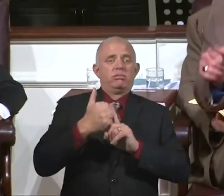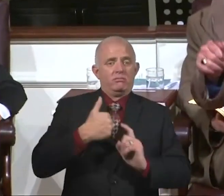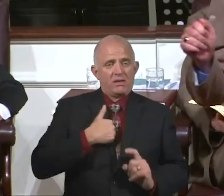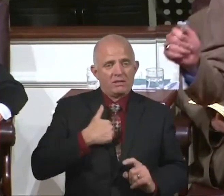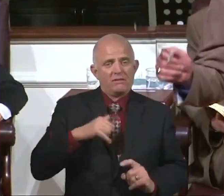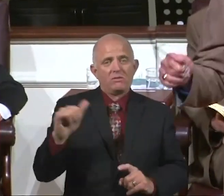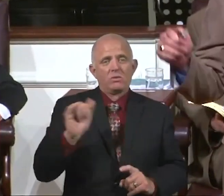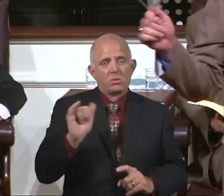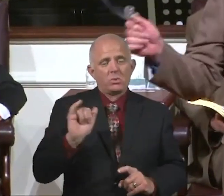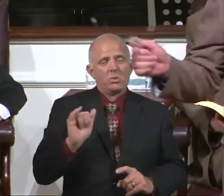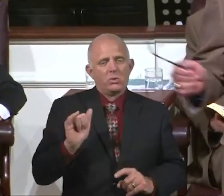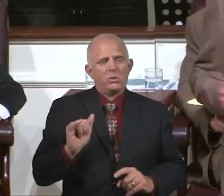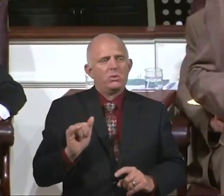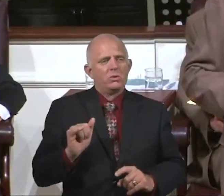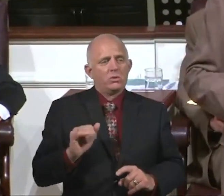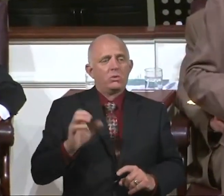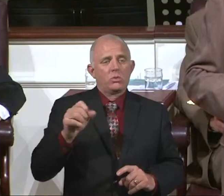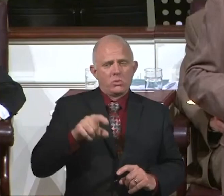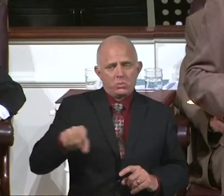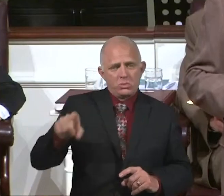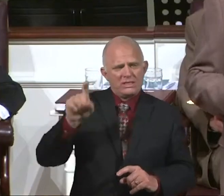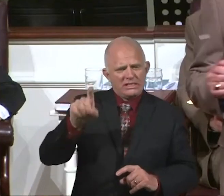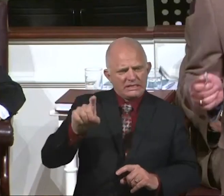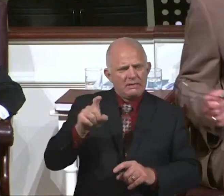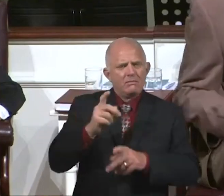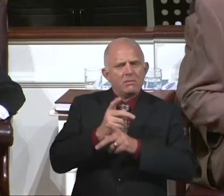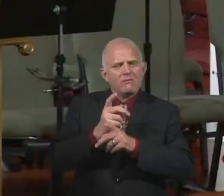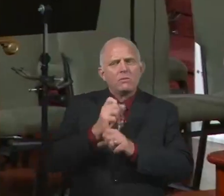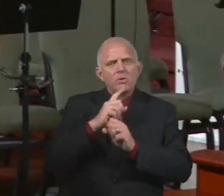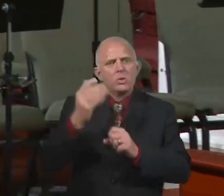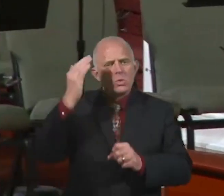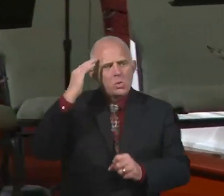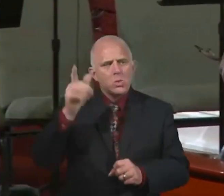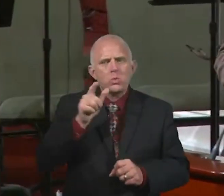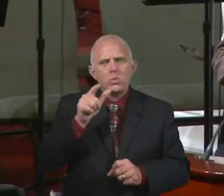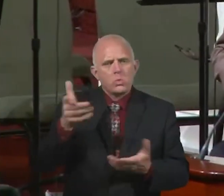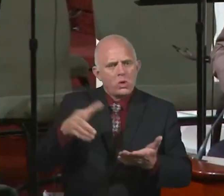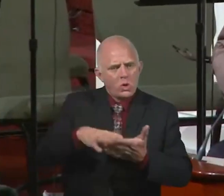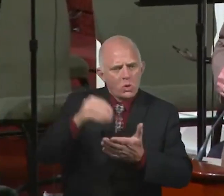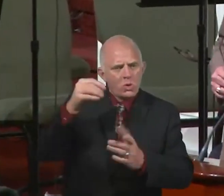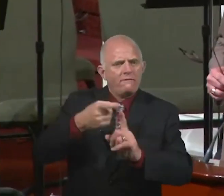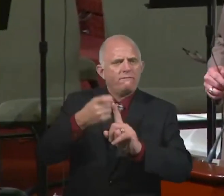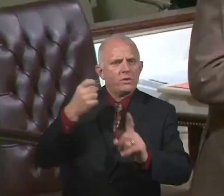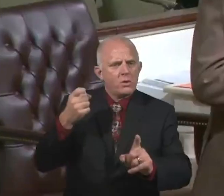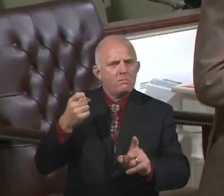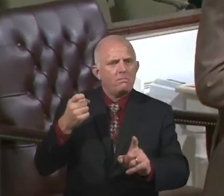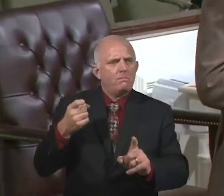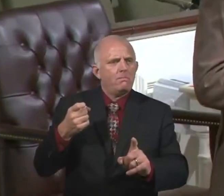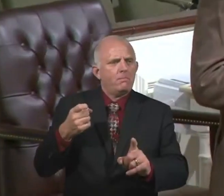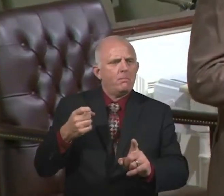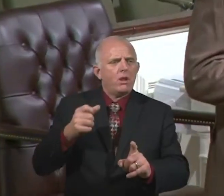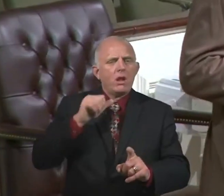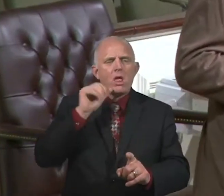the things that you've heard and been assured of, knowing of whom you learned. And I just want to tell you, don't get bored with the basics.